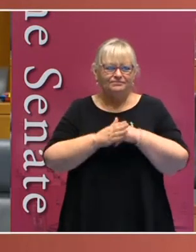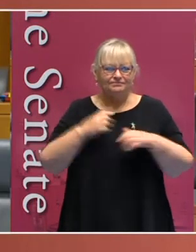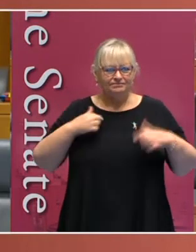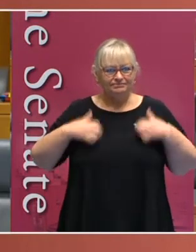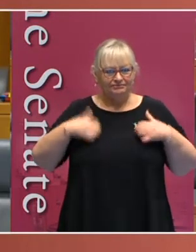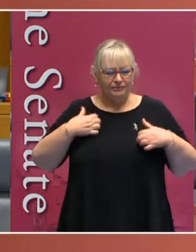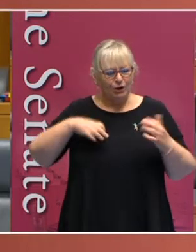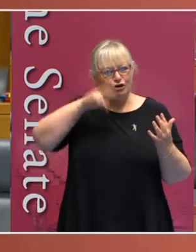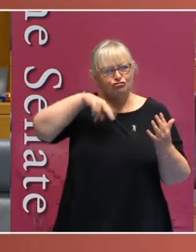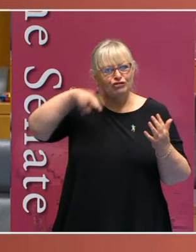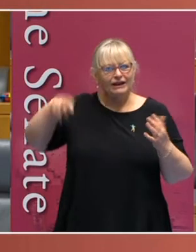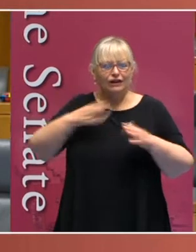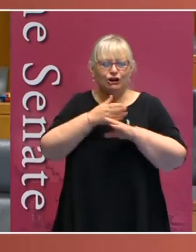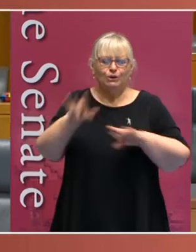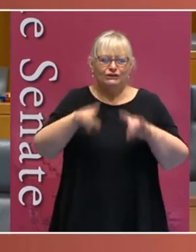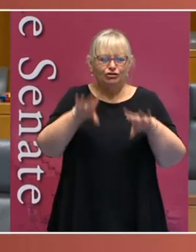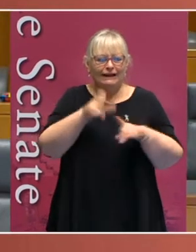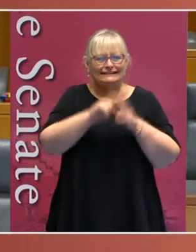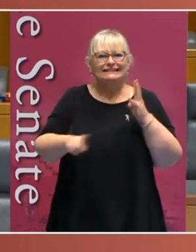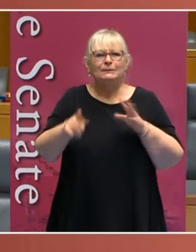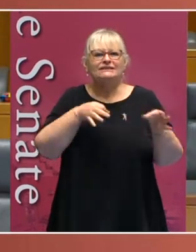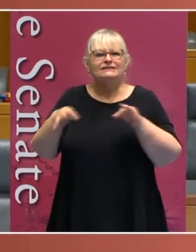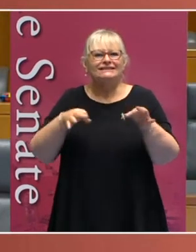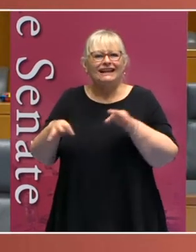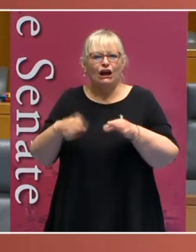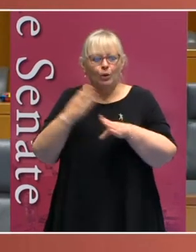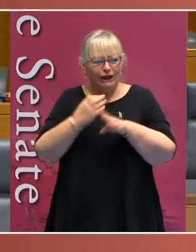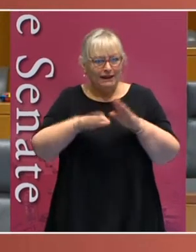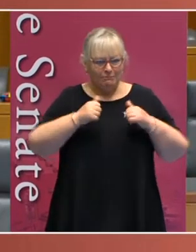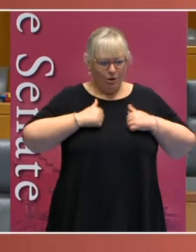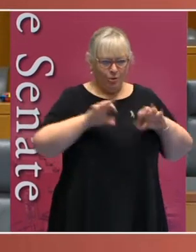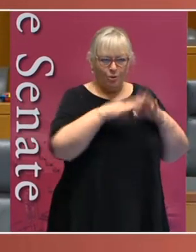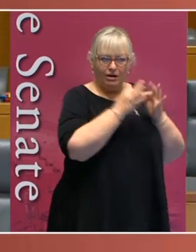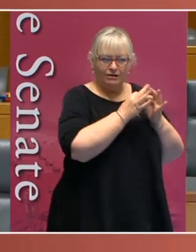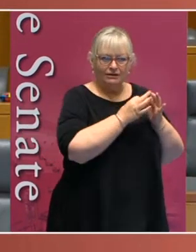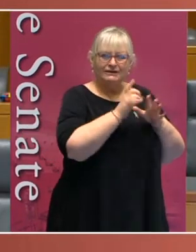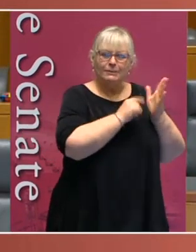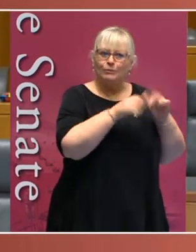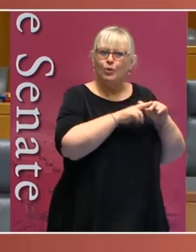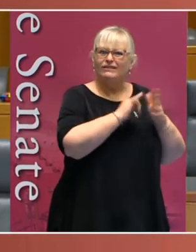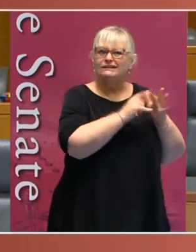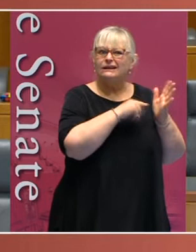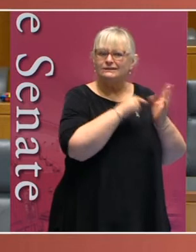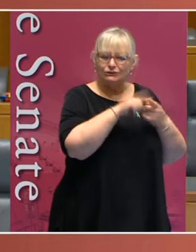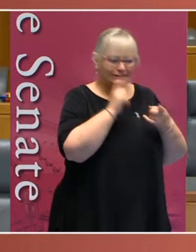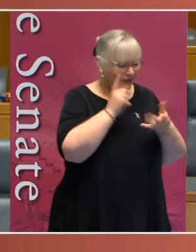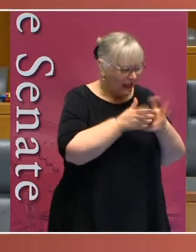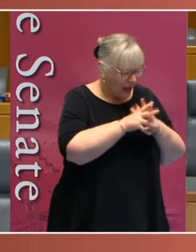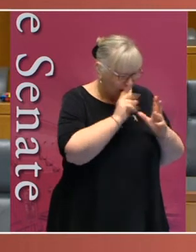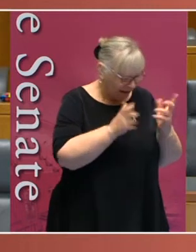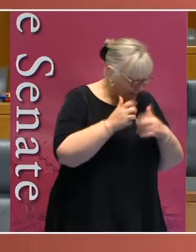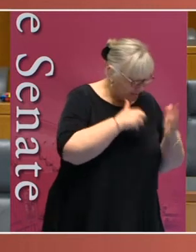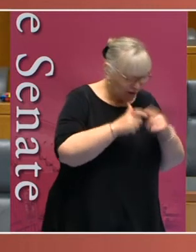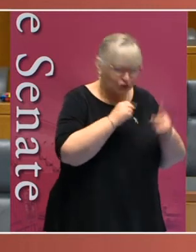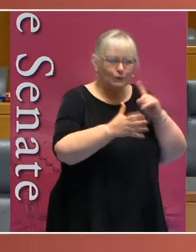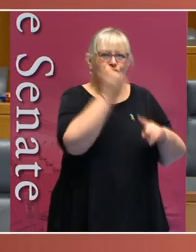to reading the new Australian Disability Strategy and working within my own organisation, the Department of the Senate, to see how we can contribute to the